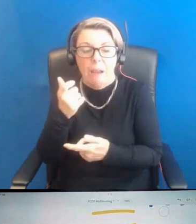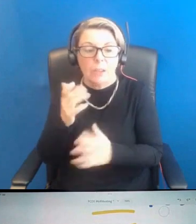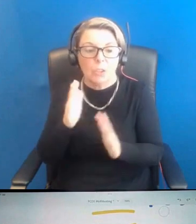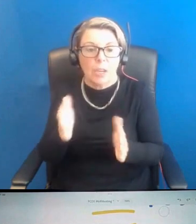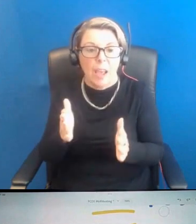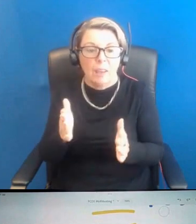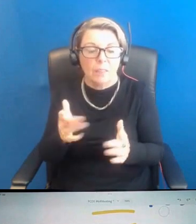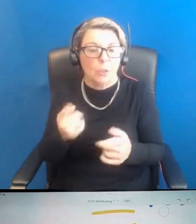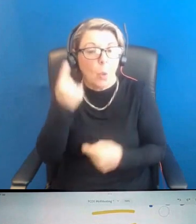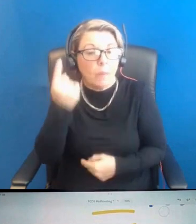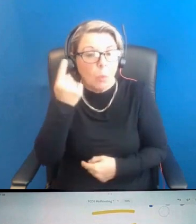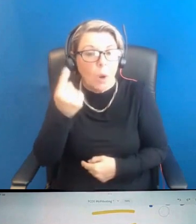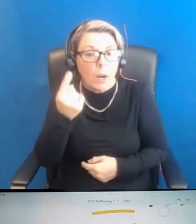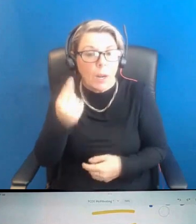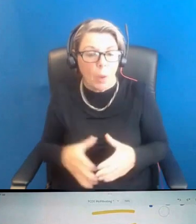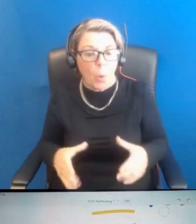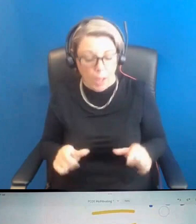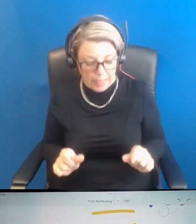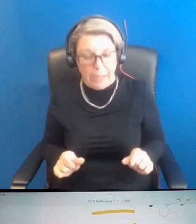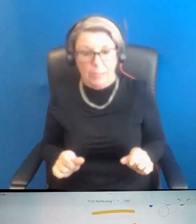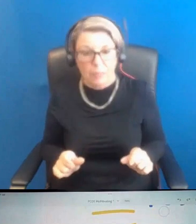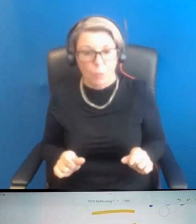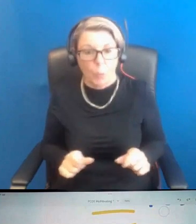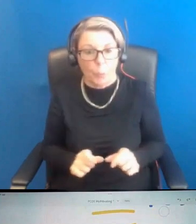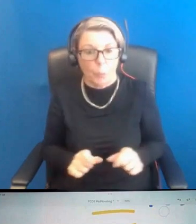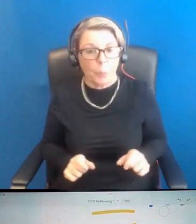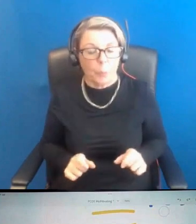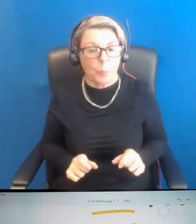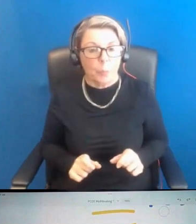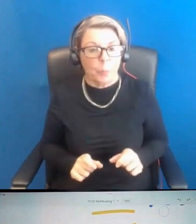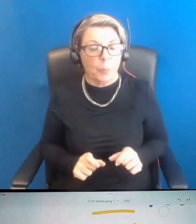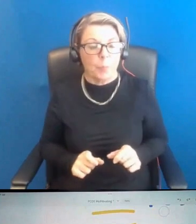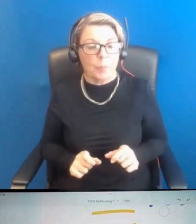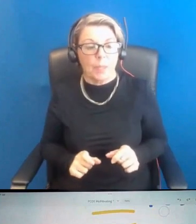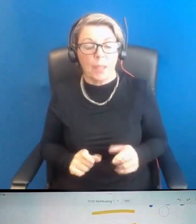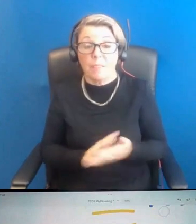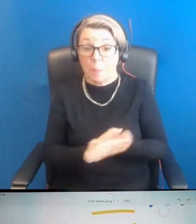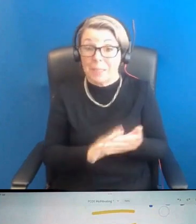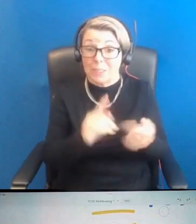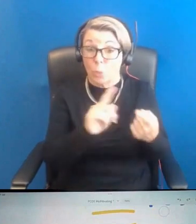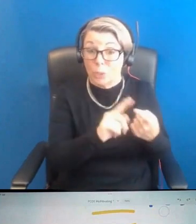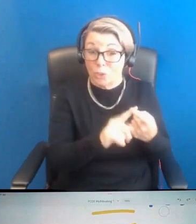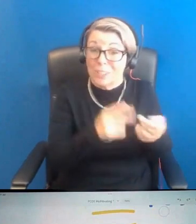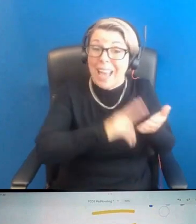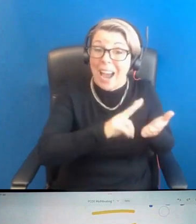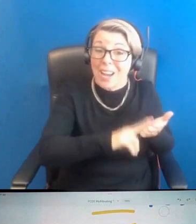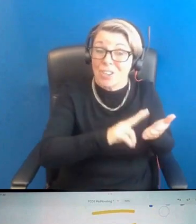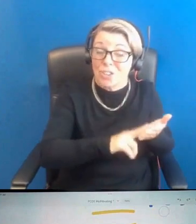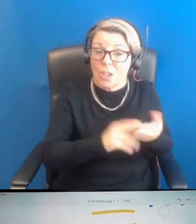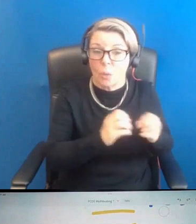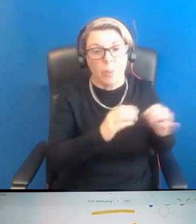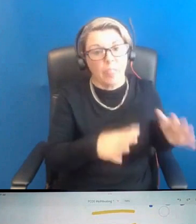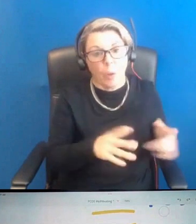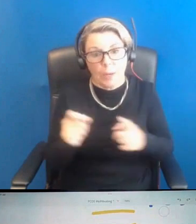worry about the lining of the womb. The problem about the lining of the womb is if you have estrogen, which you'll have naturally without any